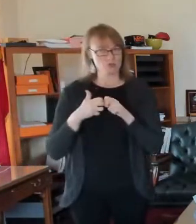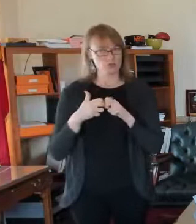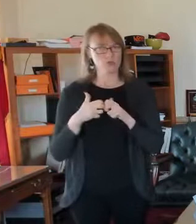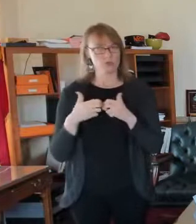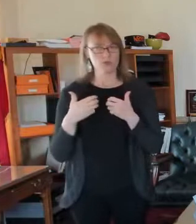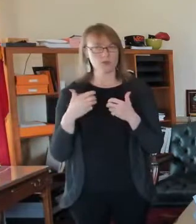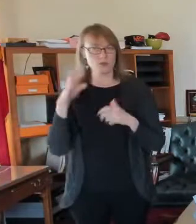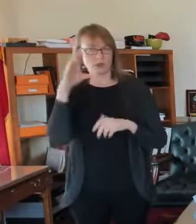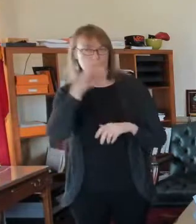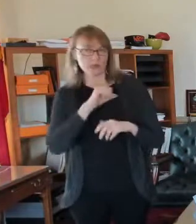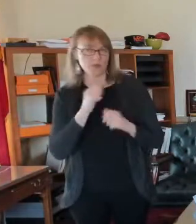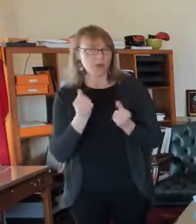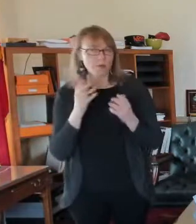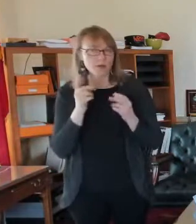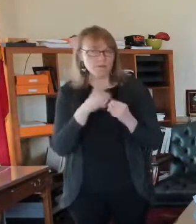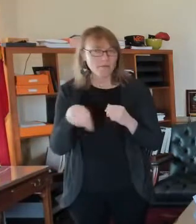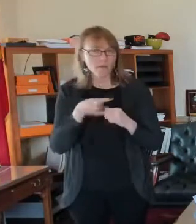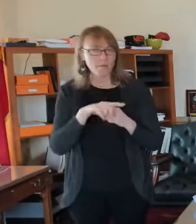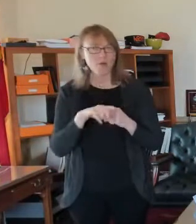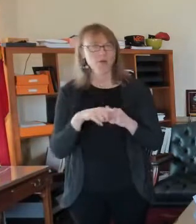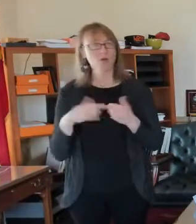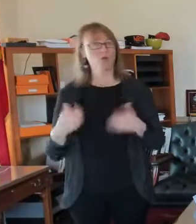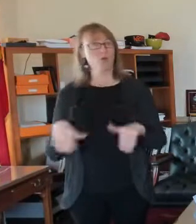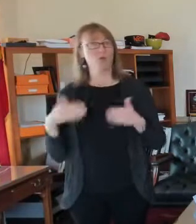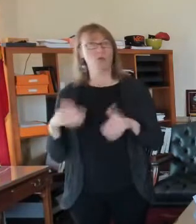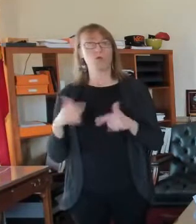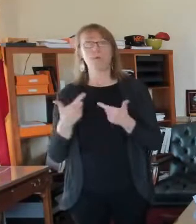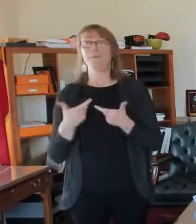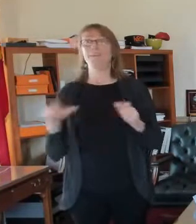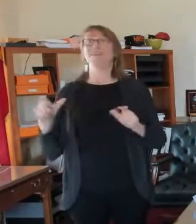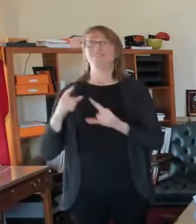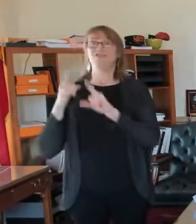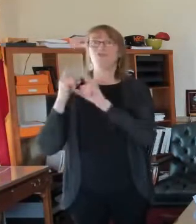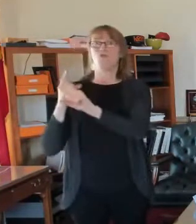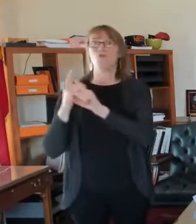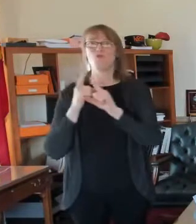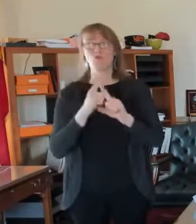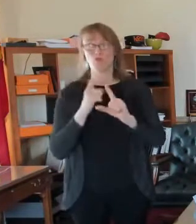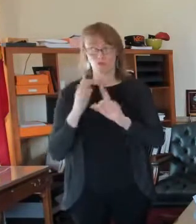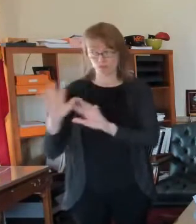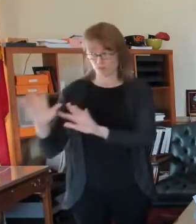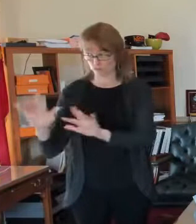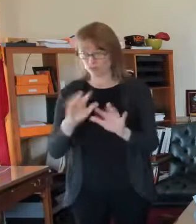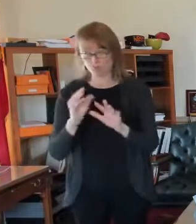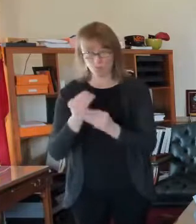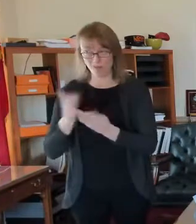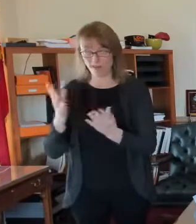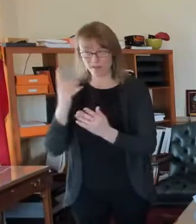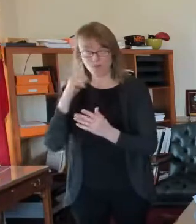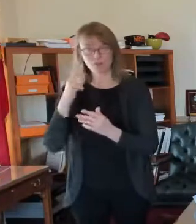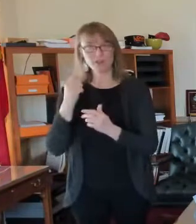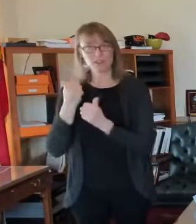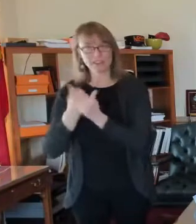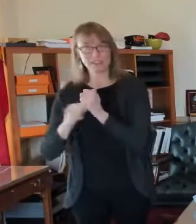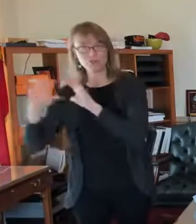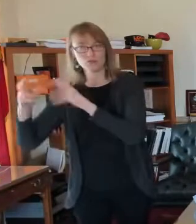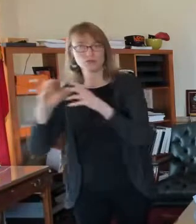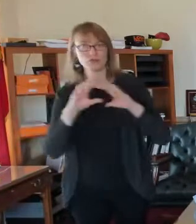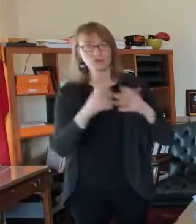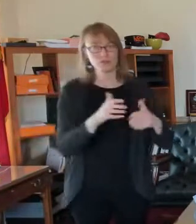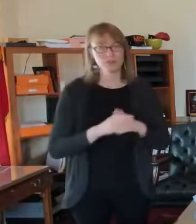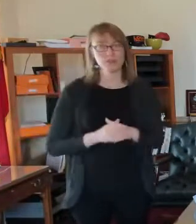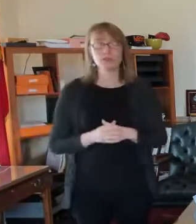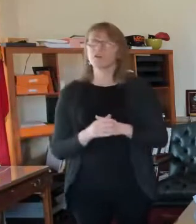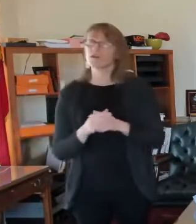tier and to be able to move on to the next tier, which is essential workers, we're going to have to have a lot more vaccinated